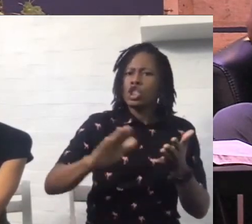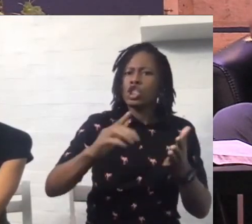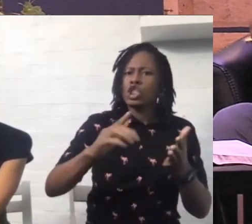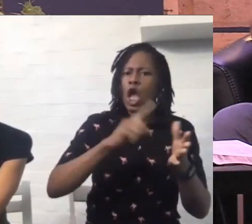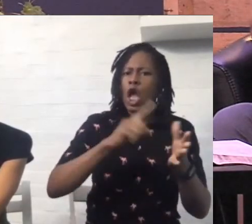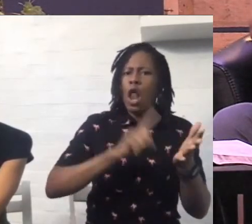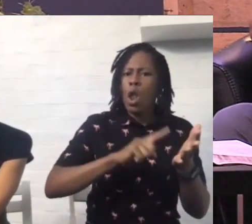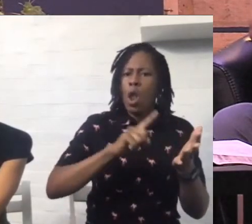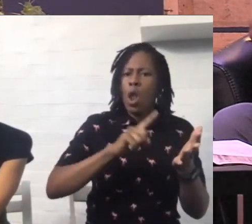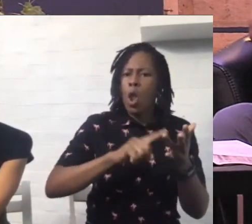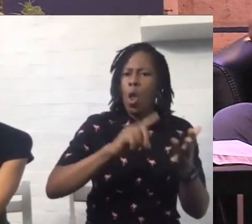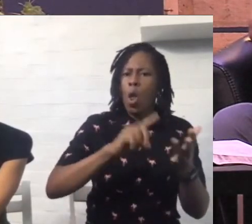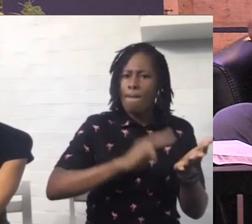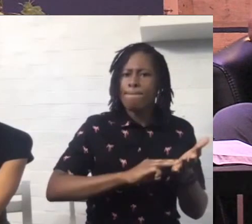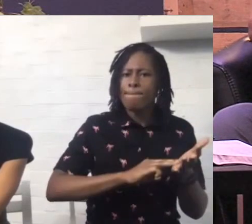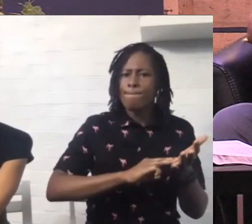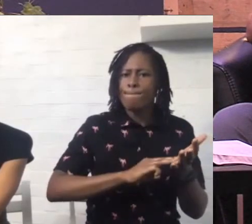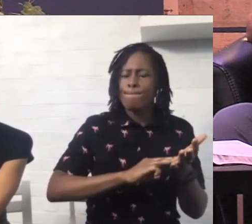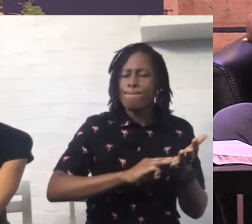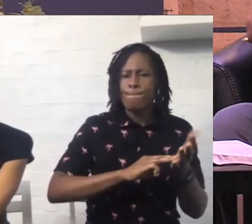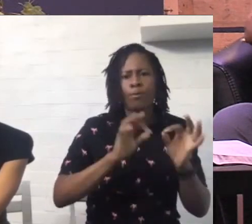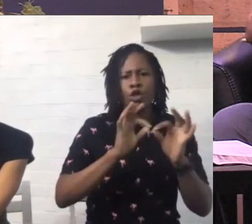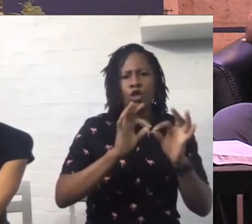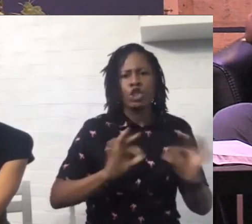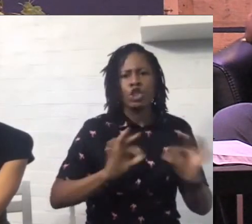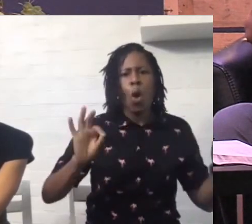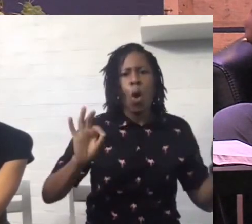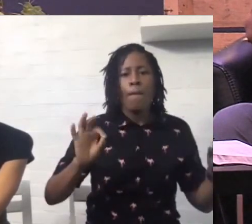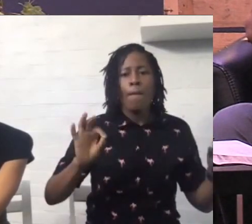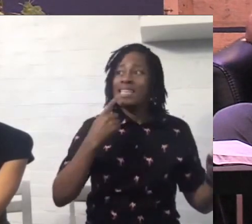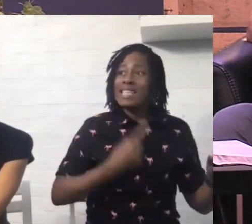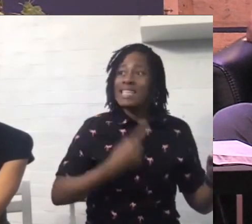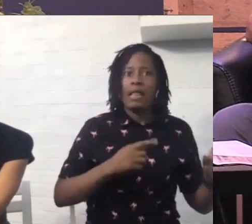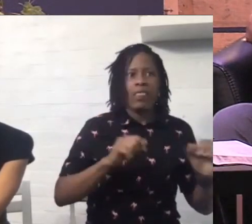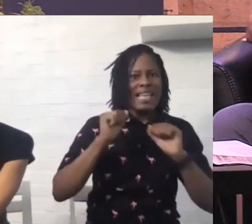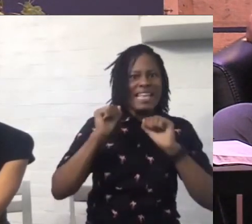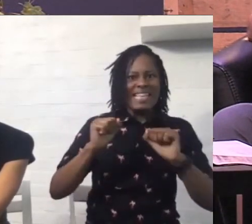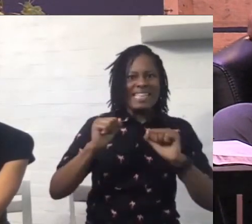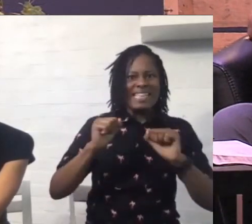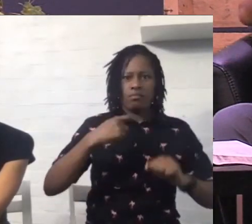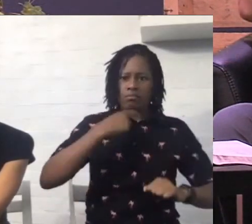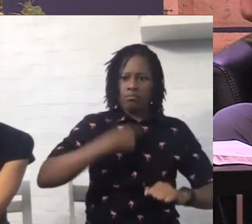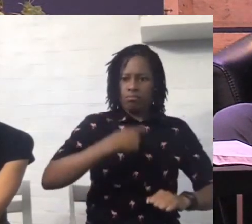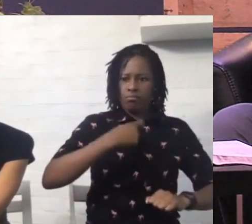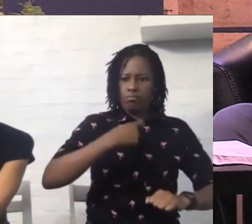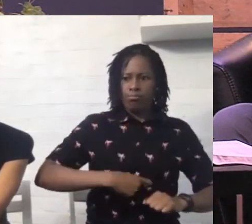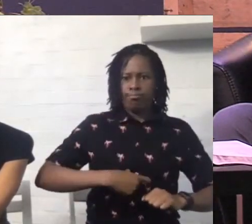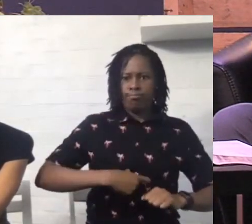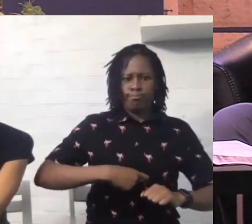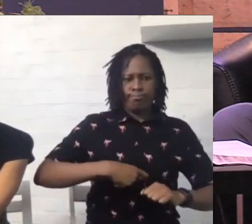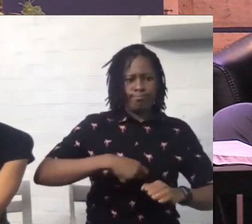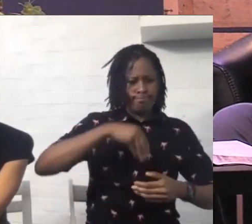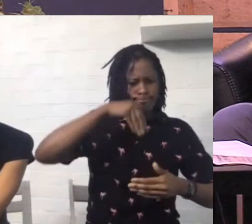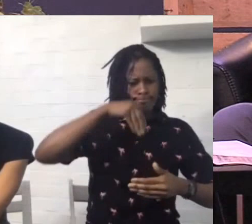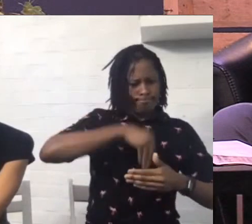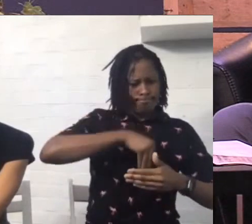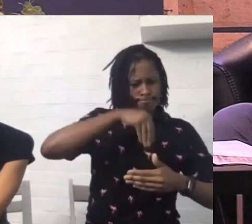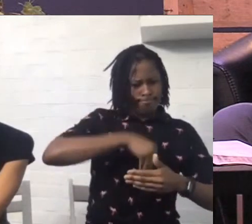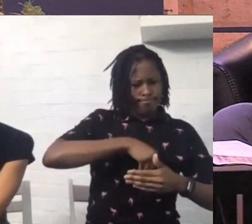in himself, in his being, his essence and his nature, is this incredible